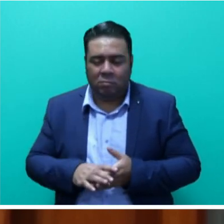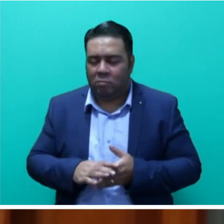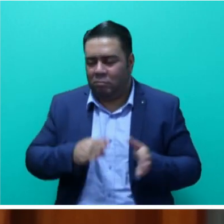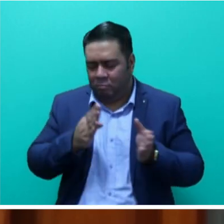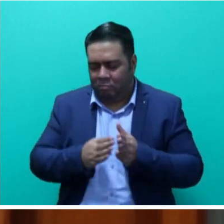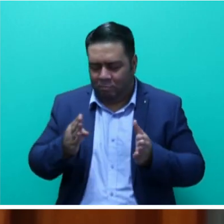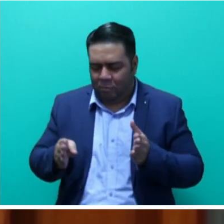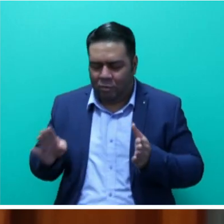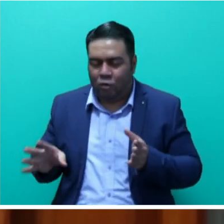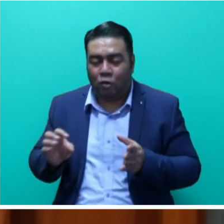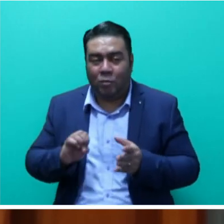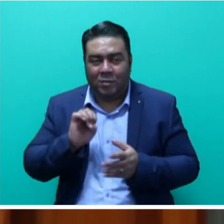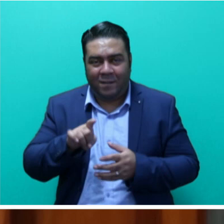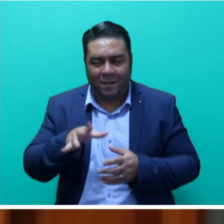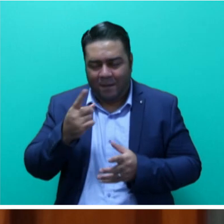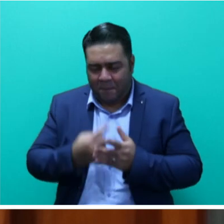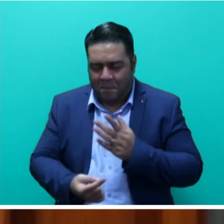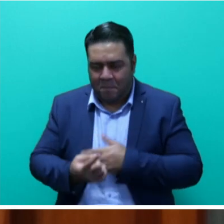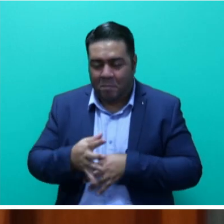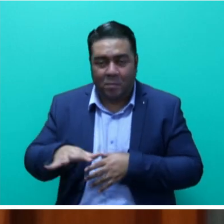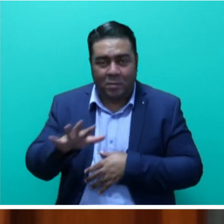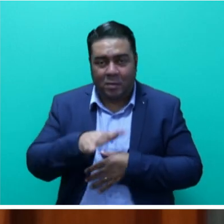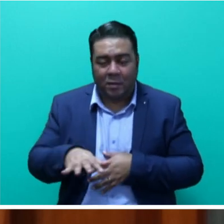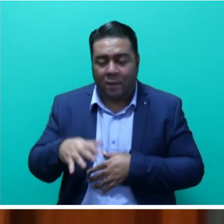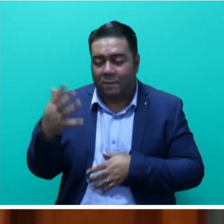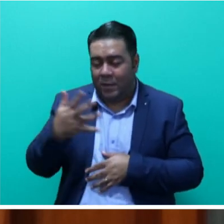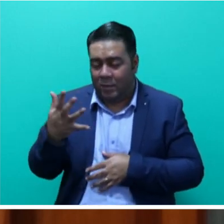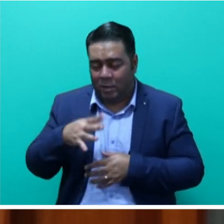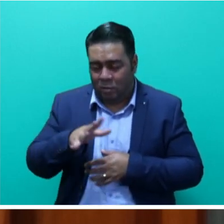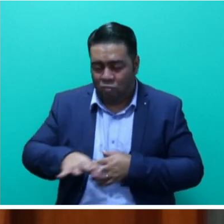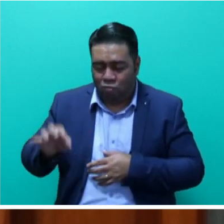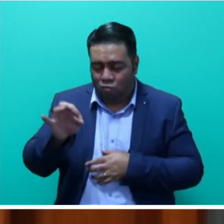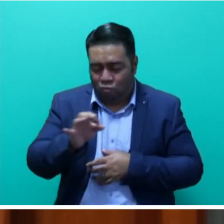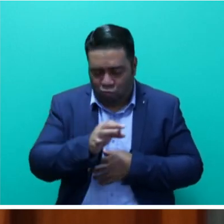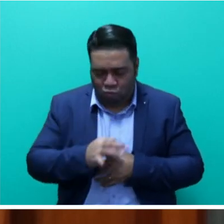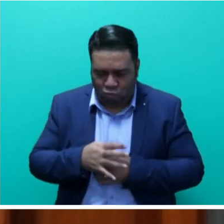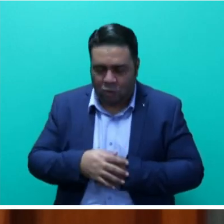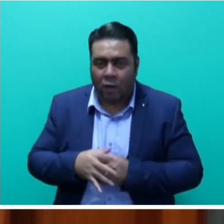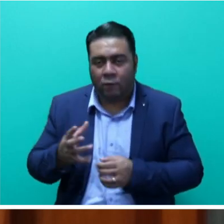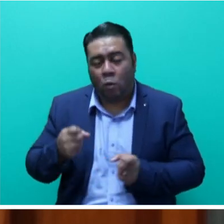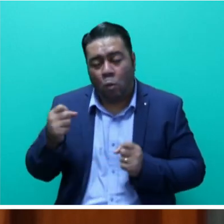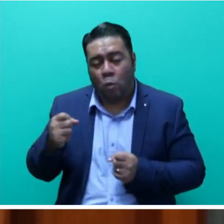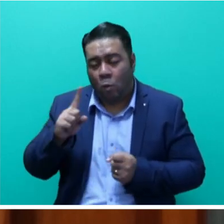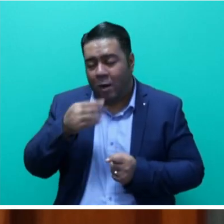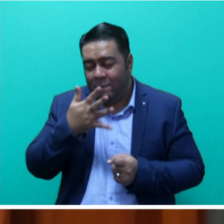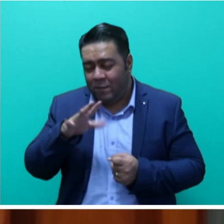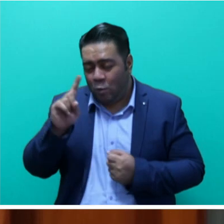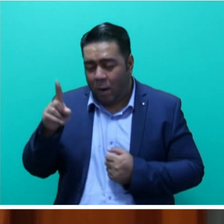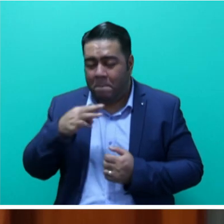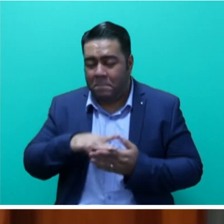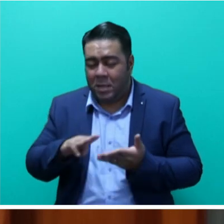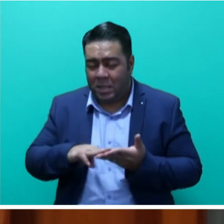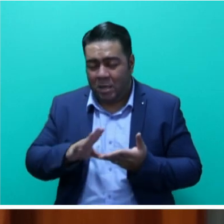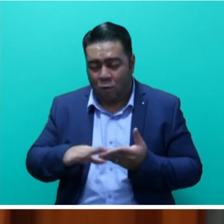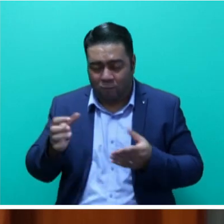cooperatives that exist across 15 sectors. Collectively, they hold around $151 million worth of